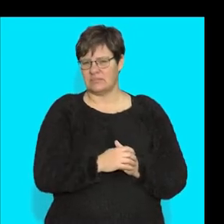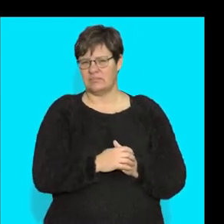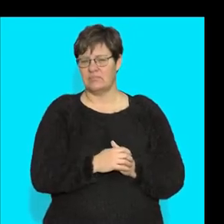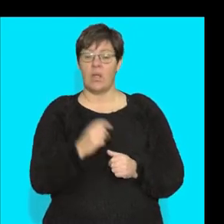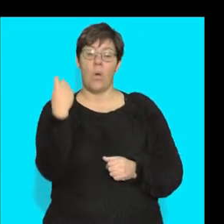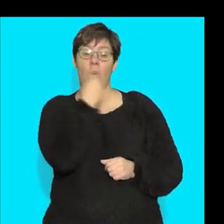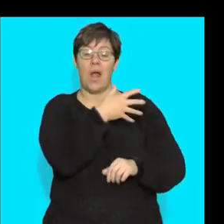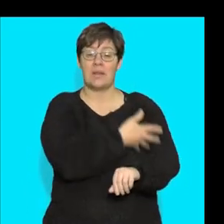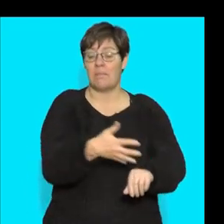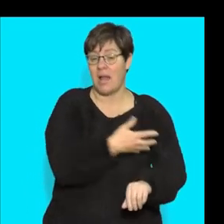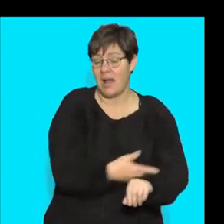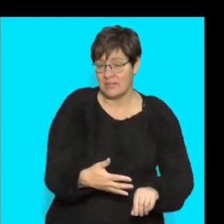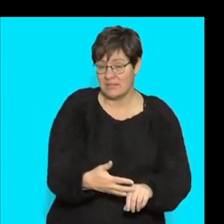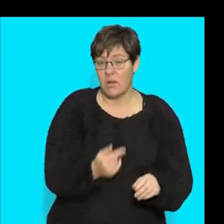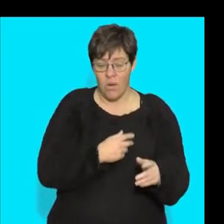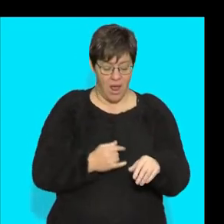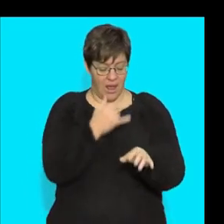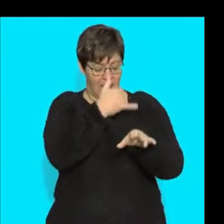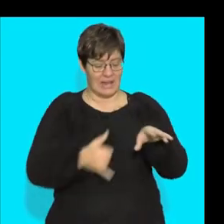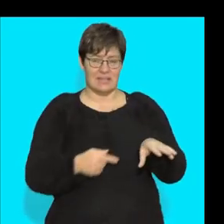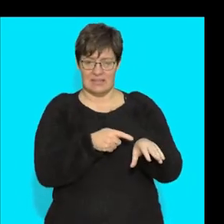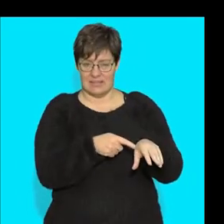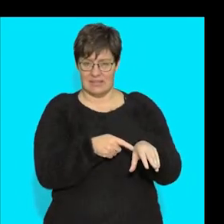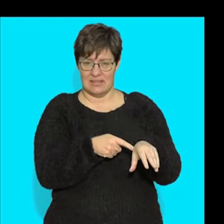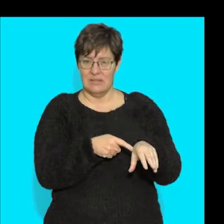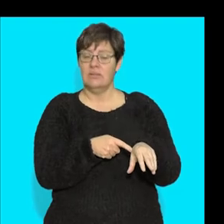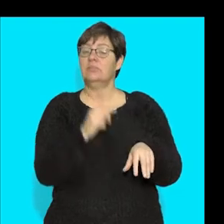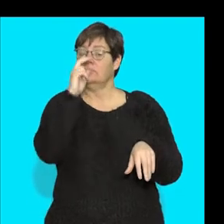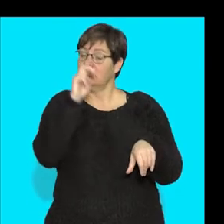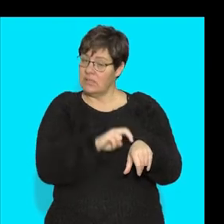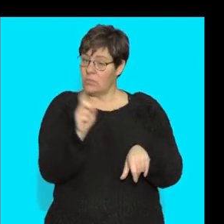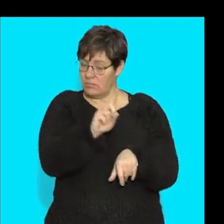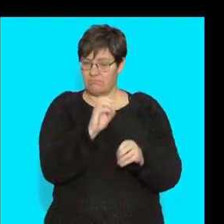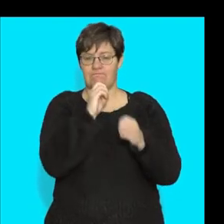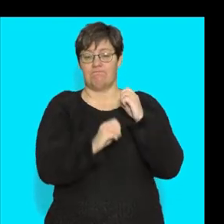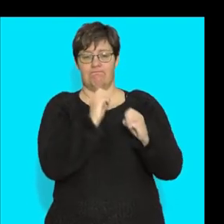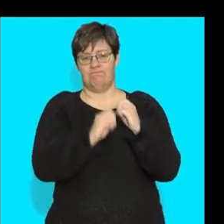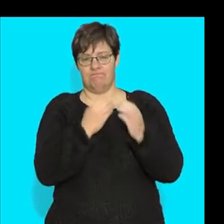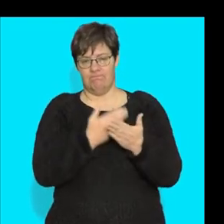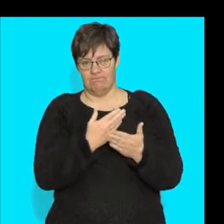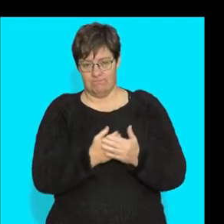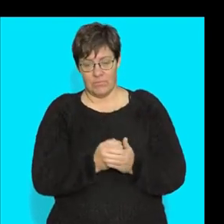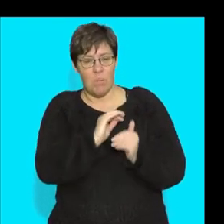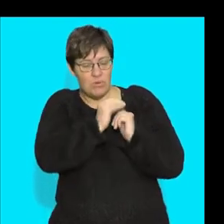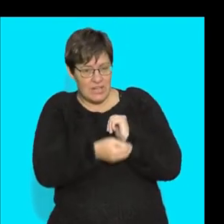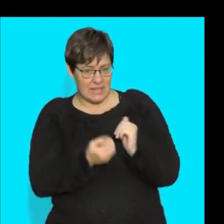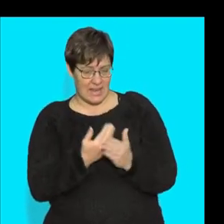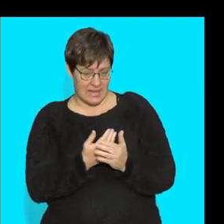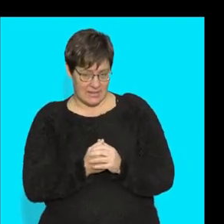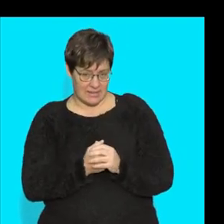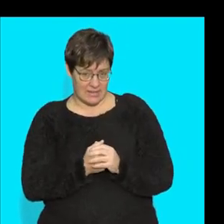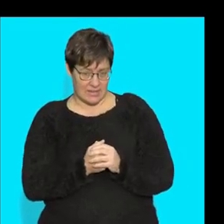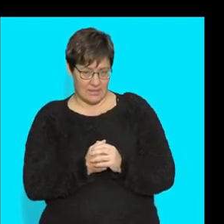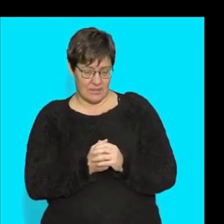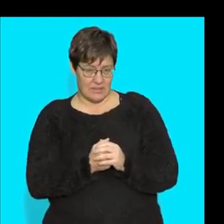blood cells. Why? Because if I cut myself, what does my body need to do? It needs to be able to protect it, right? So I've